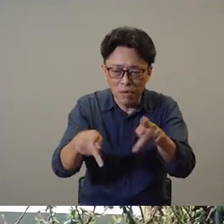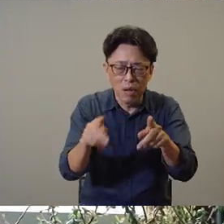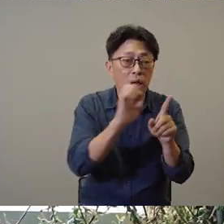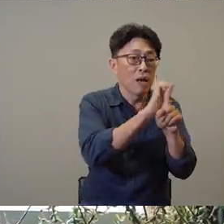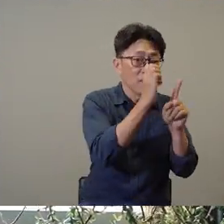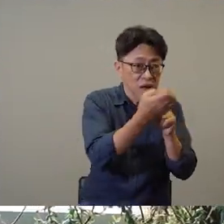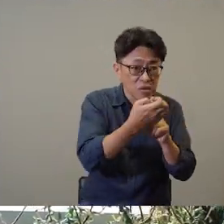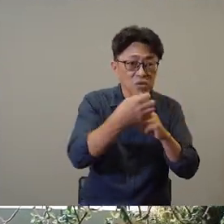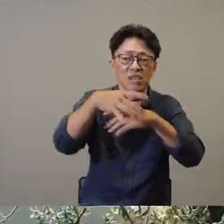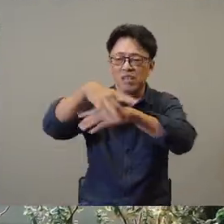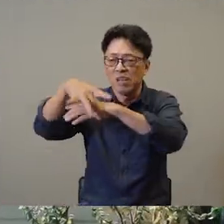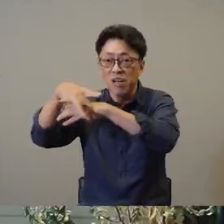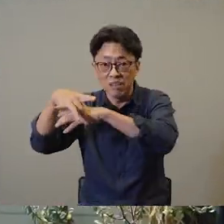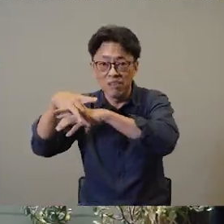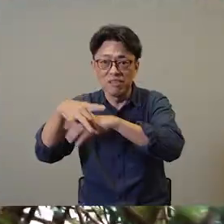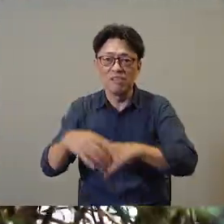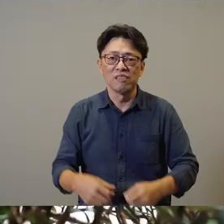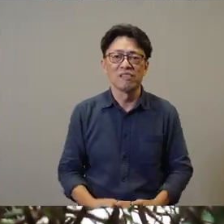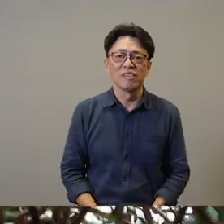them, their environment and the earth.